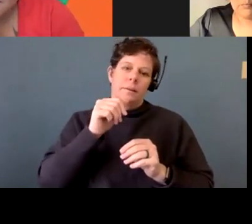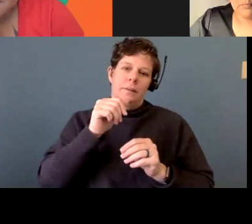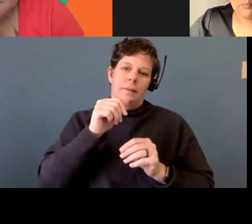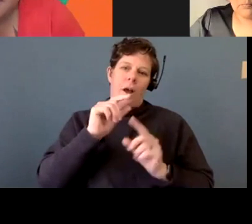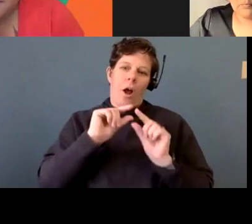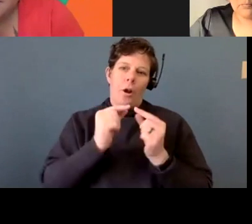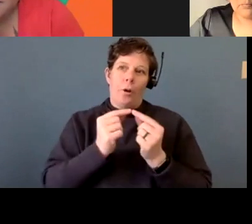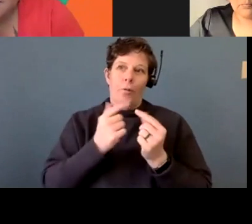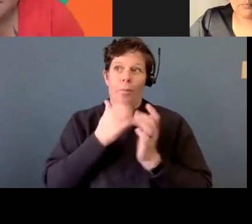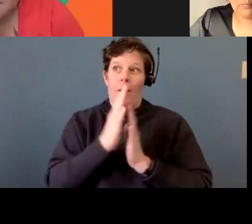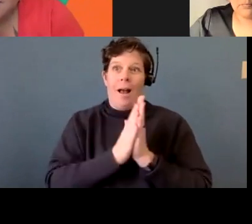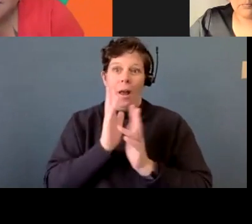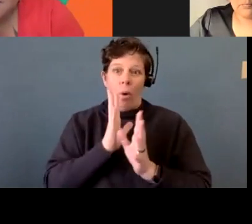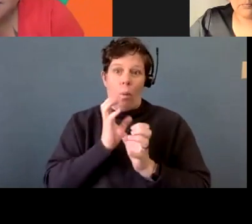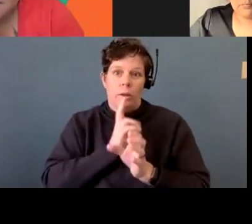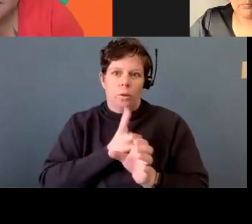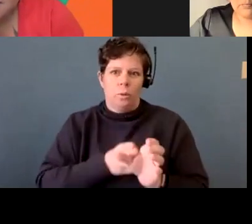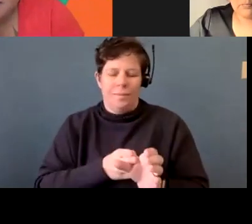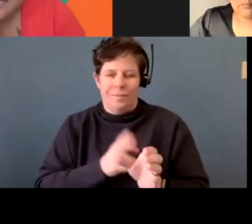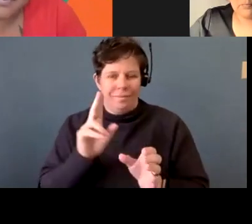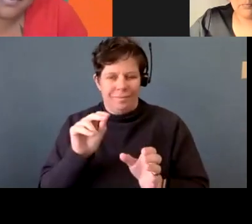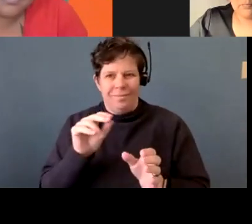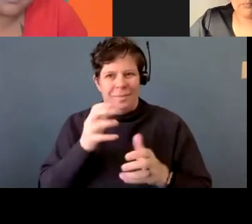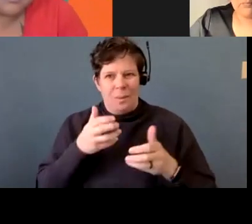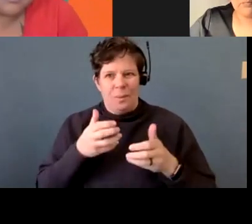You know, you don't want to be a member of it, but, um,